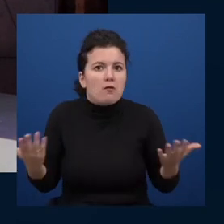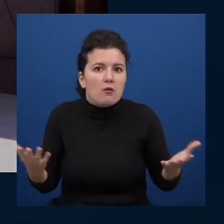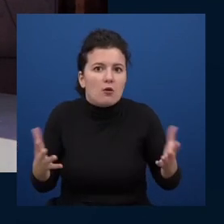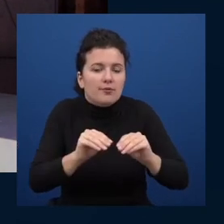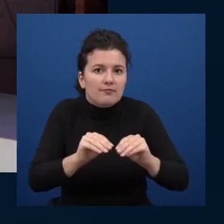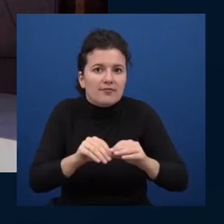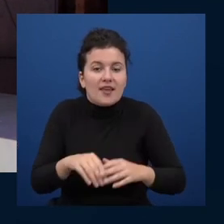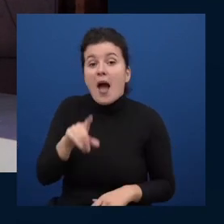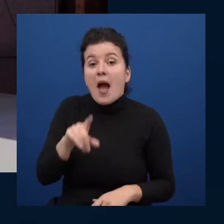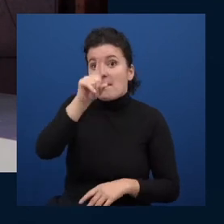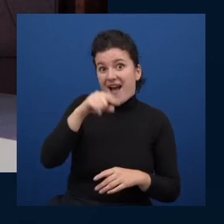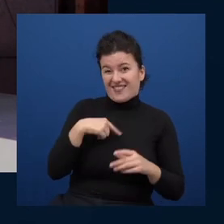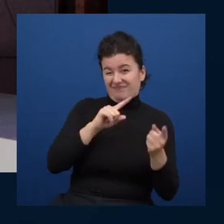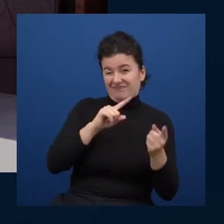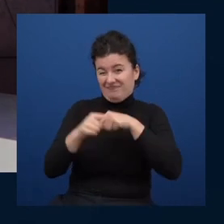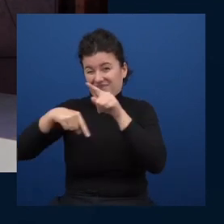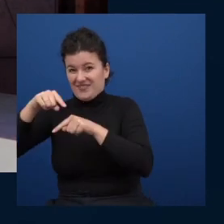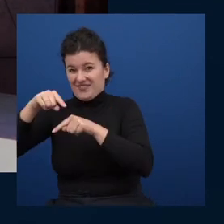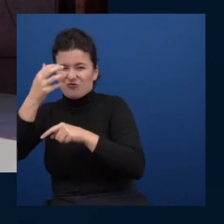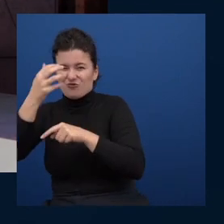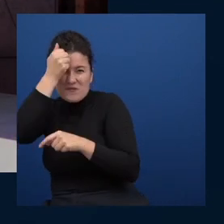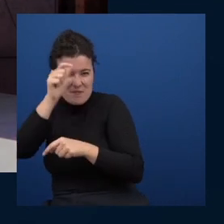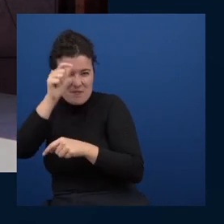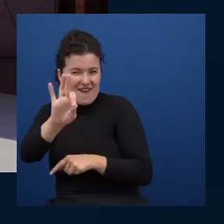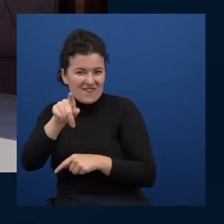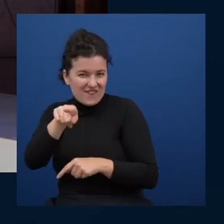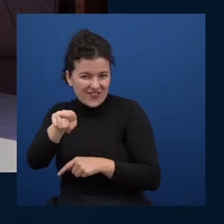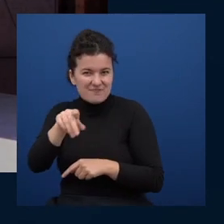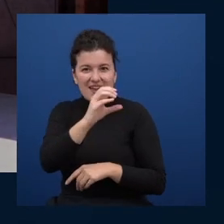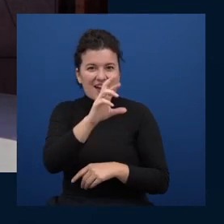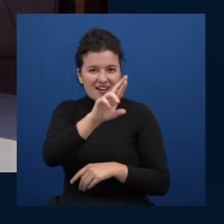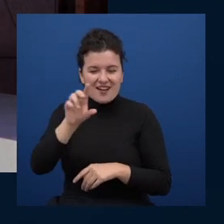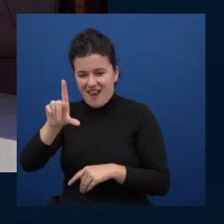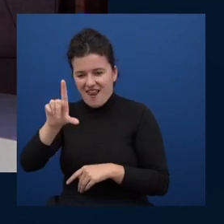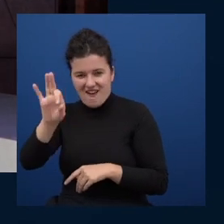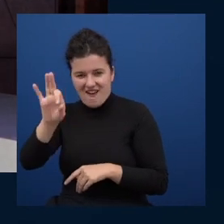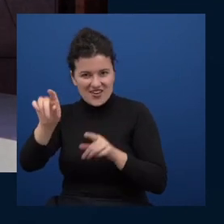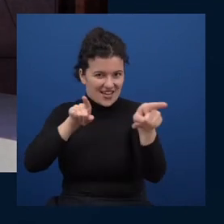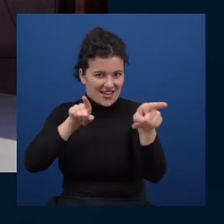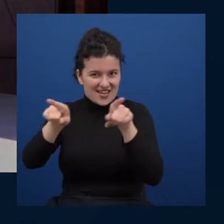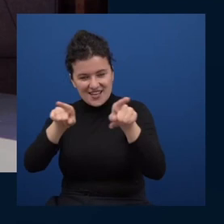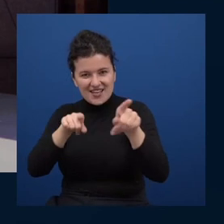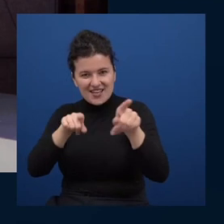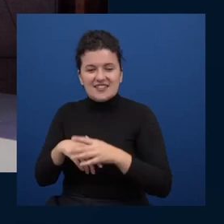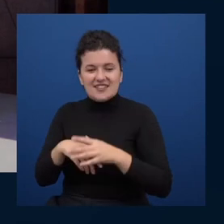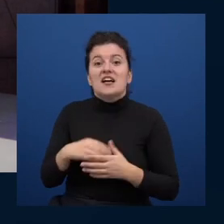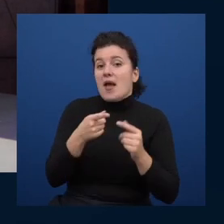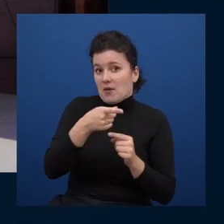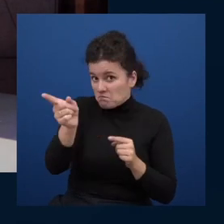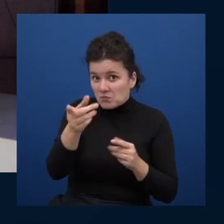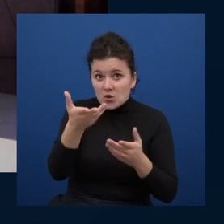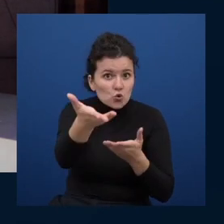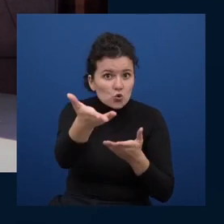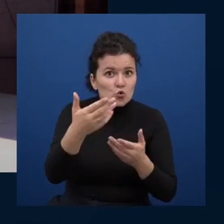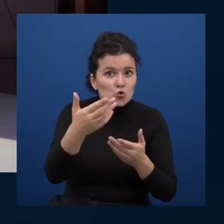thing you as a as a programmer may discover that being interested about electricity tickles your